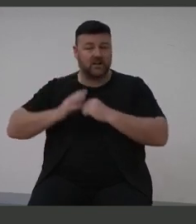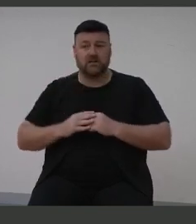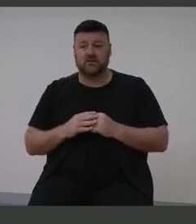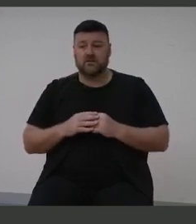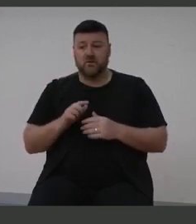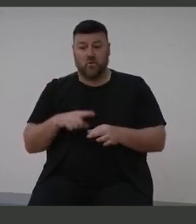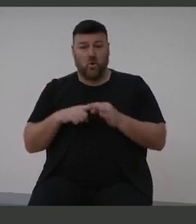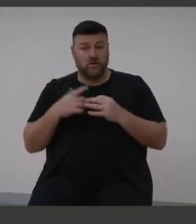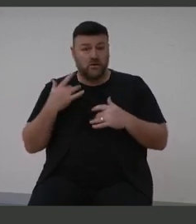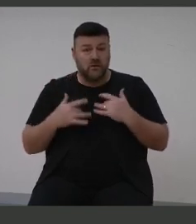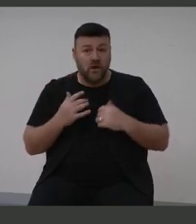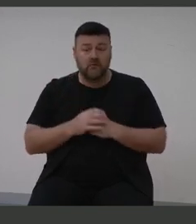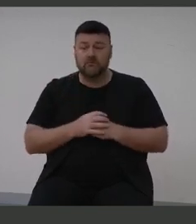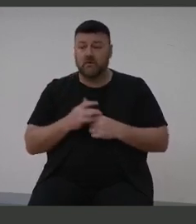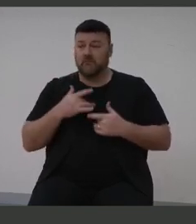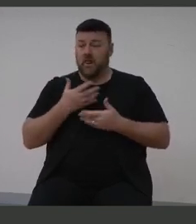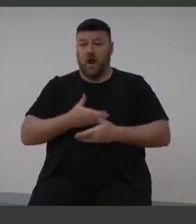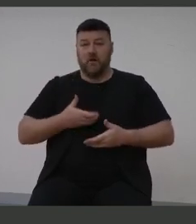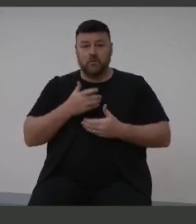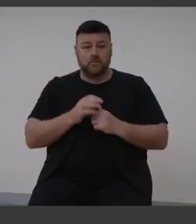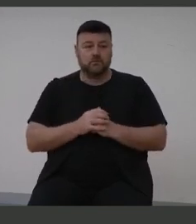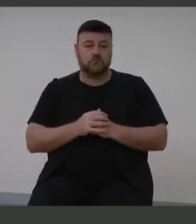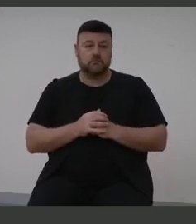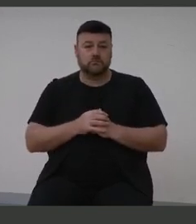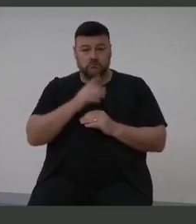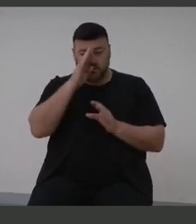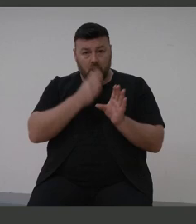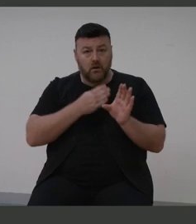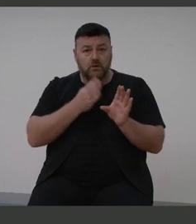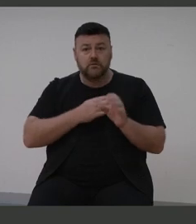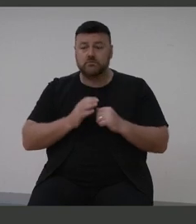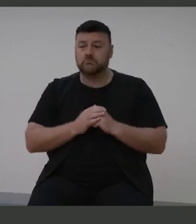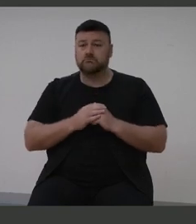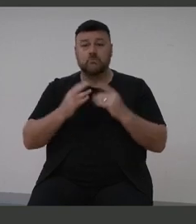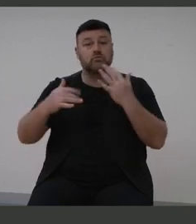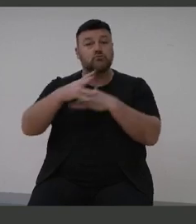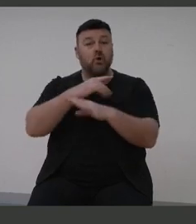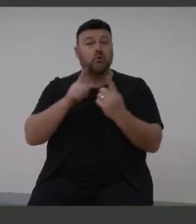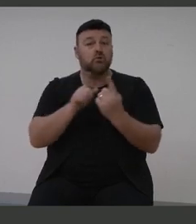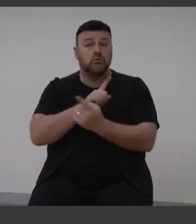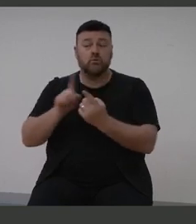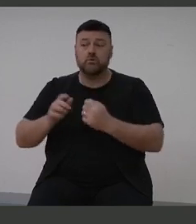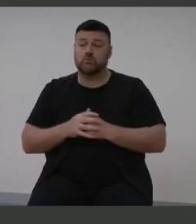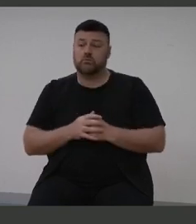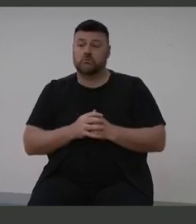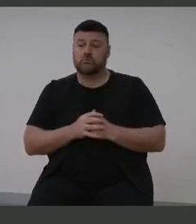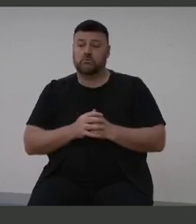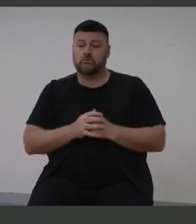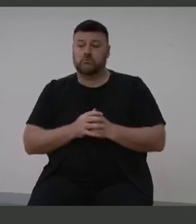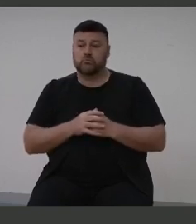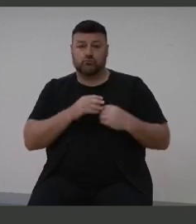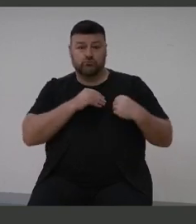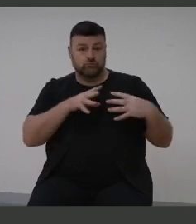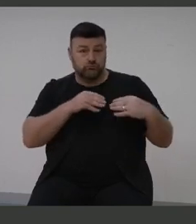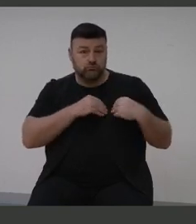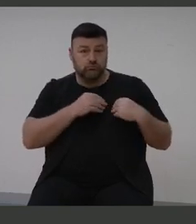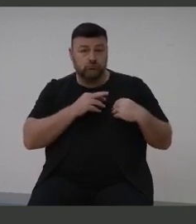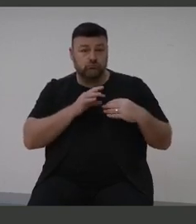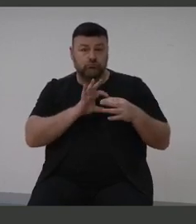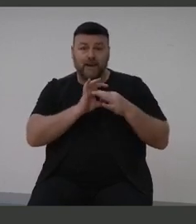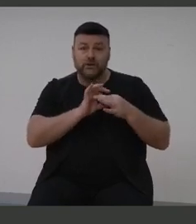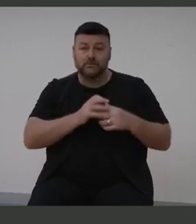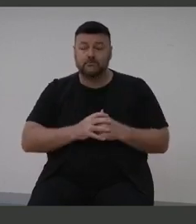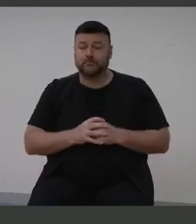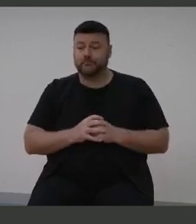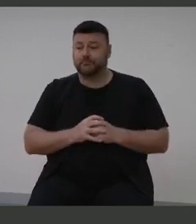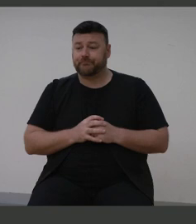psychological factors, social functioning, intimate relationships, education